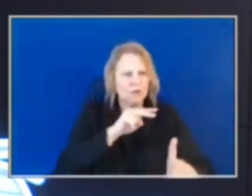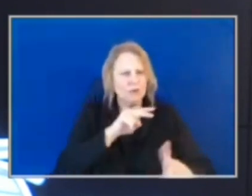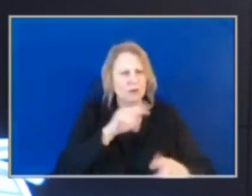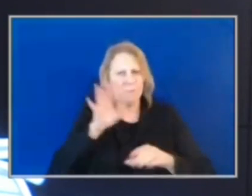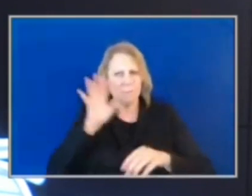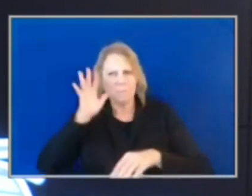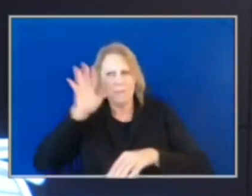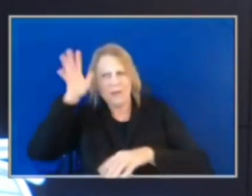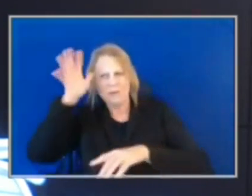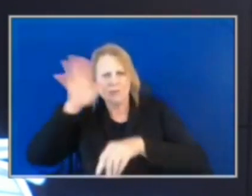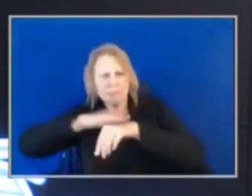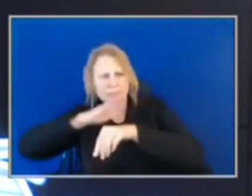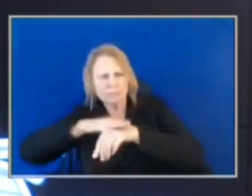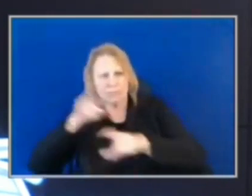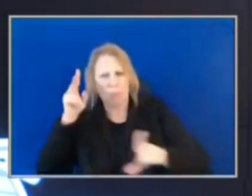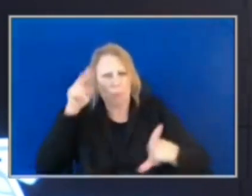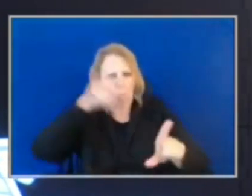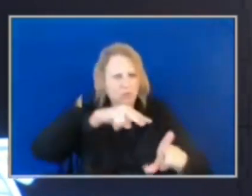when you can.